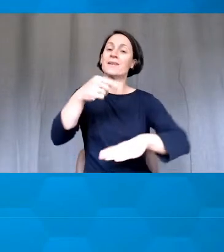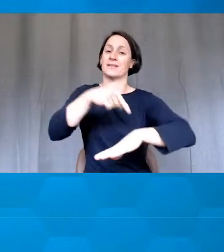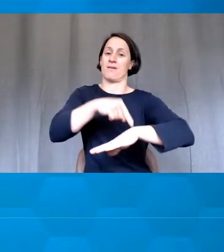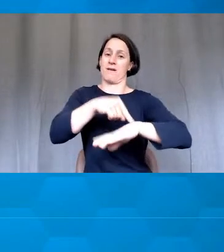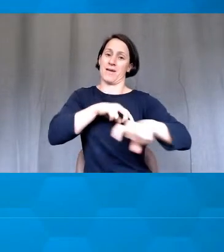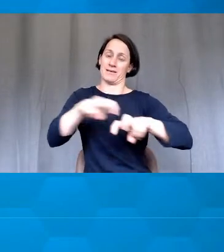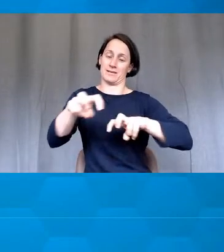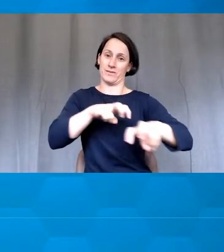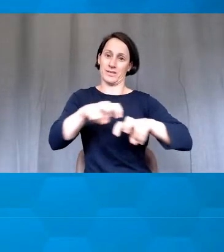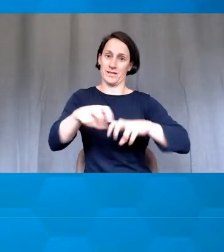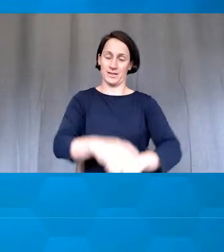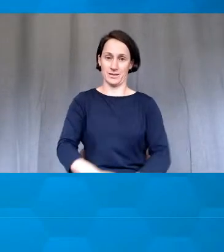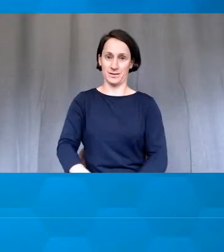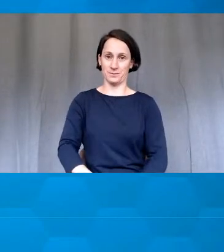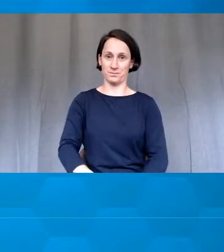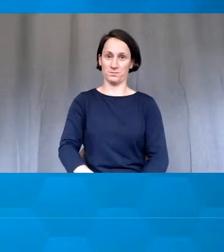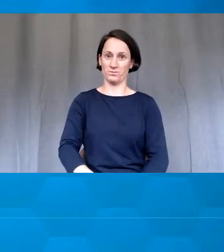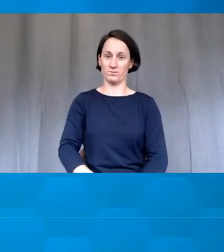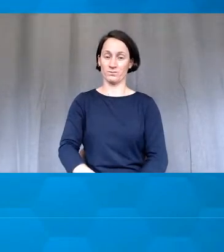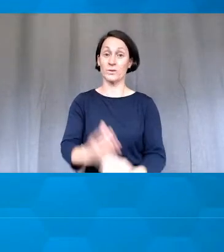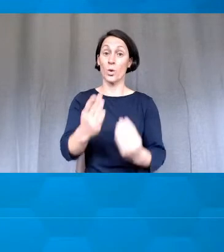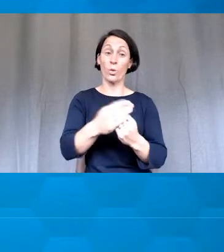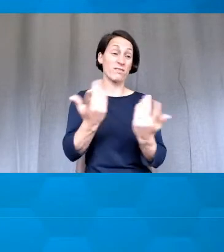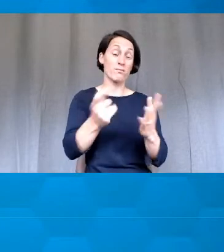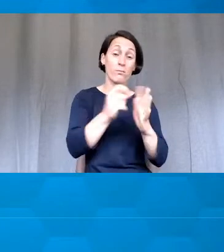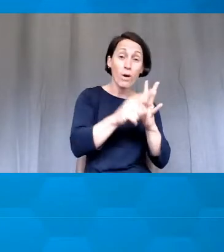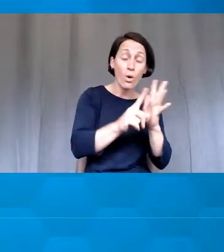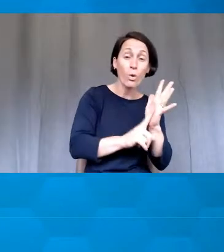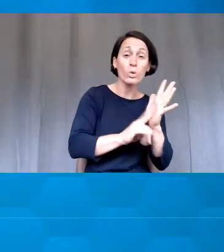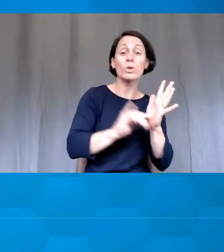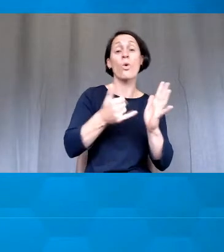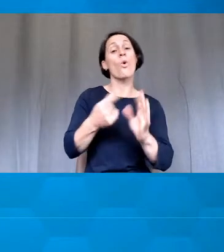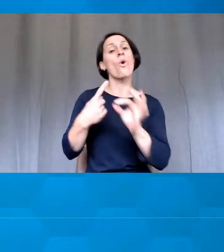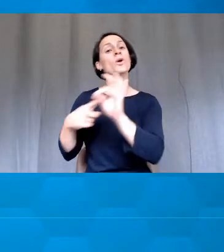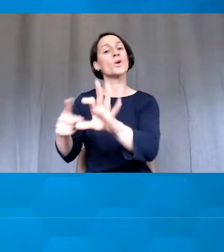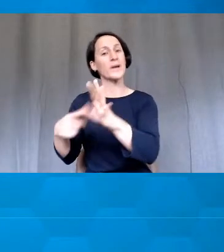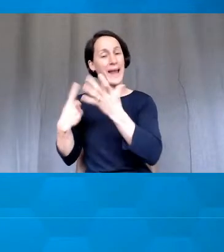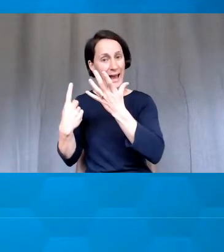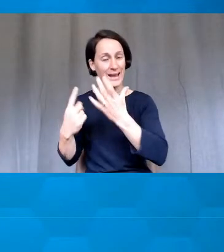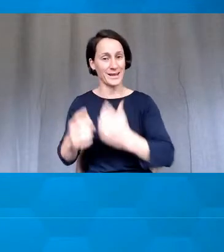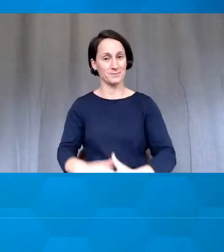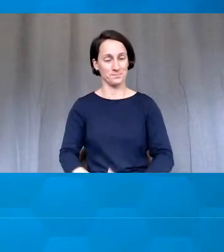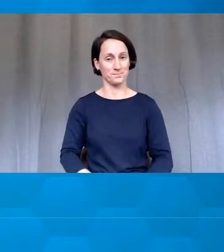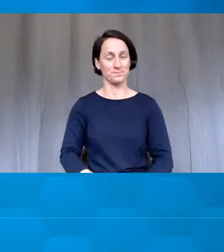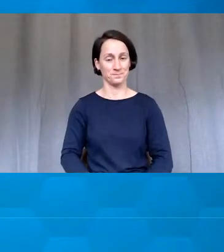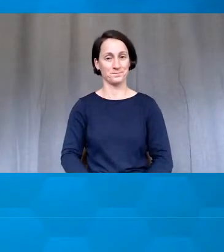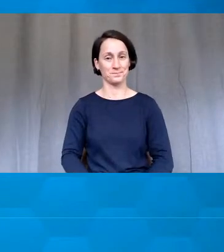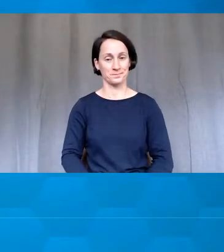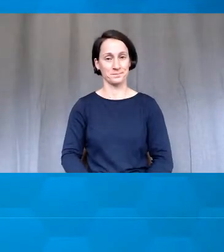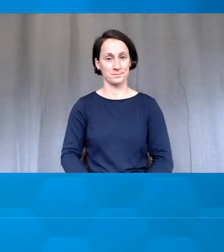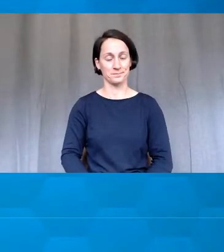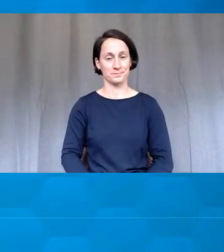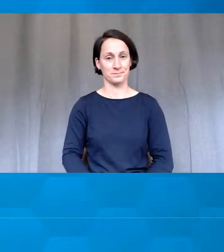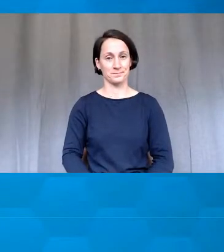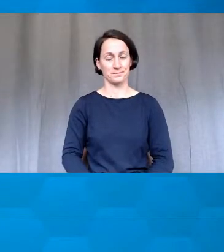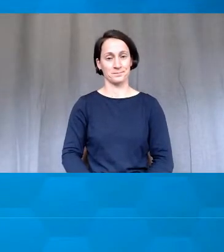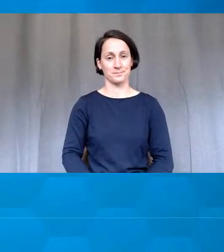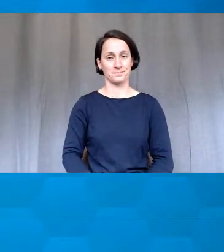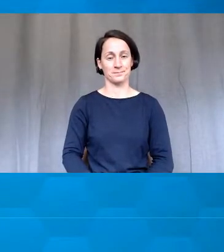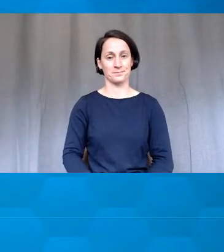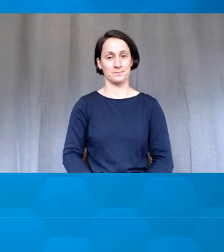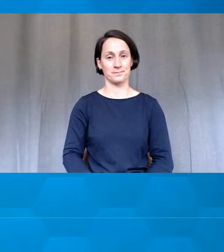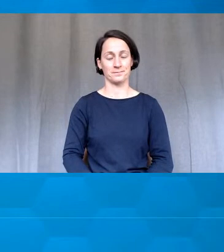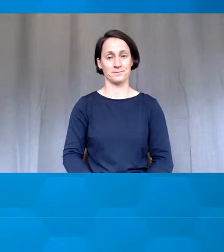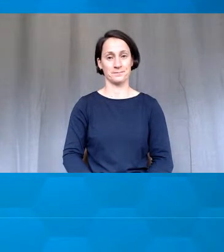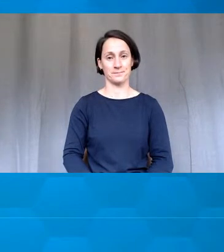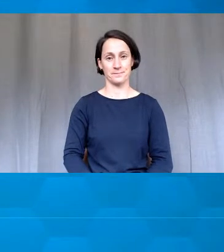those quick polling-type questions. So a more sort of extended question and response thing can happen in that space. Next